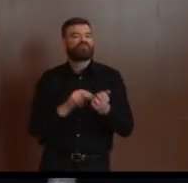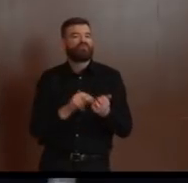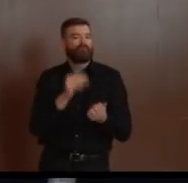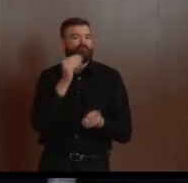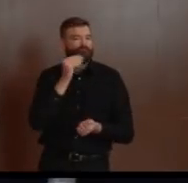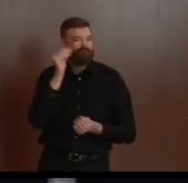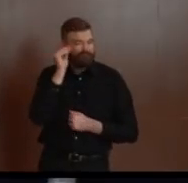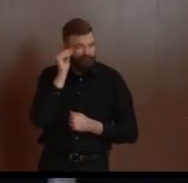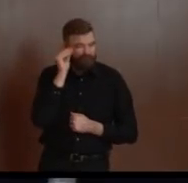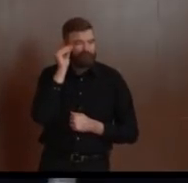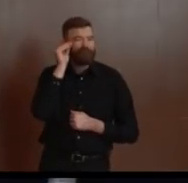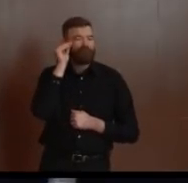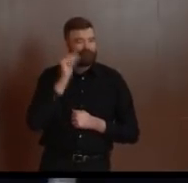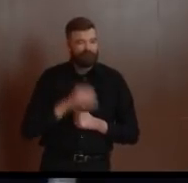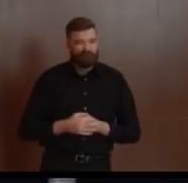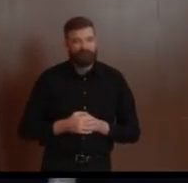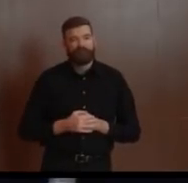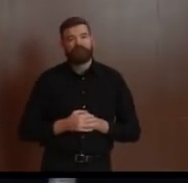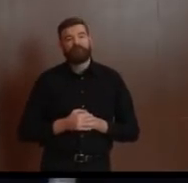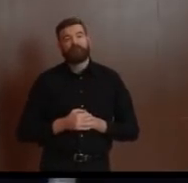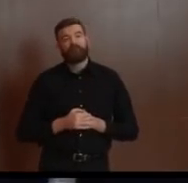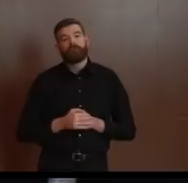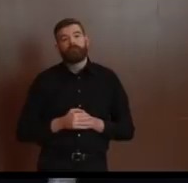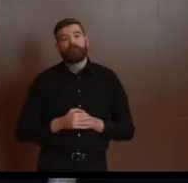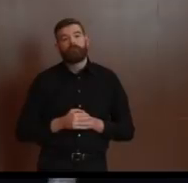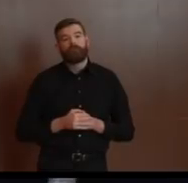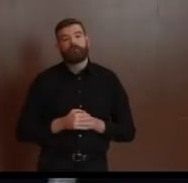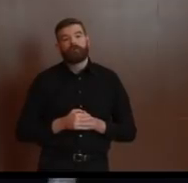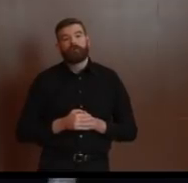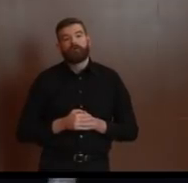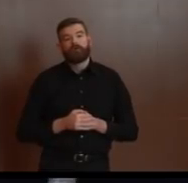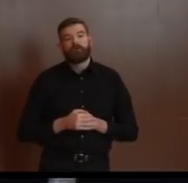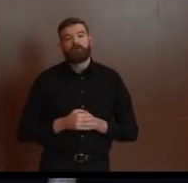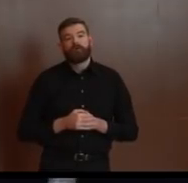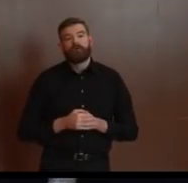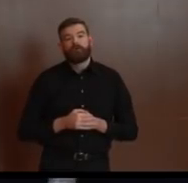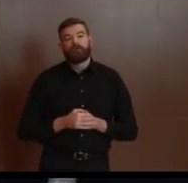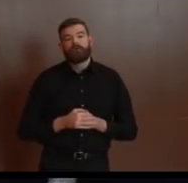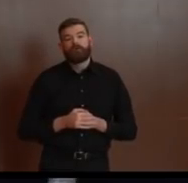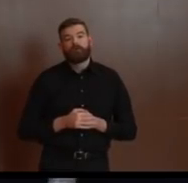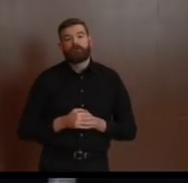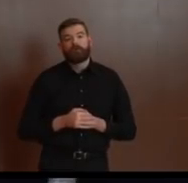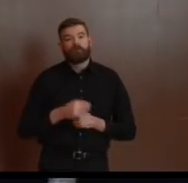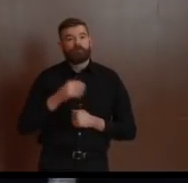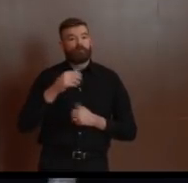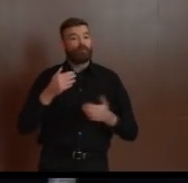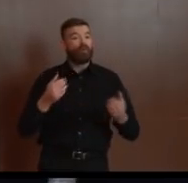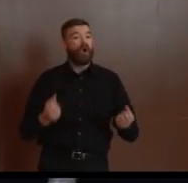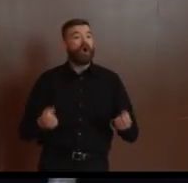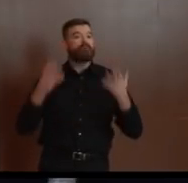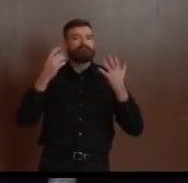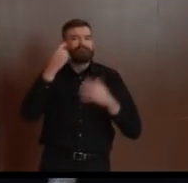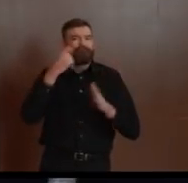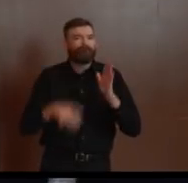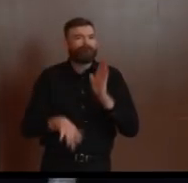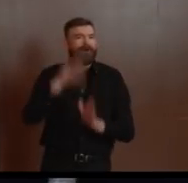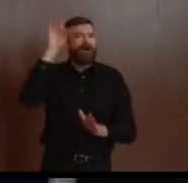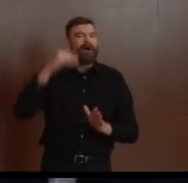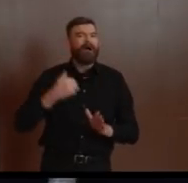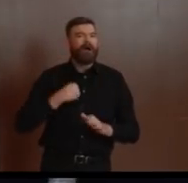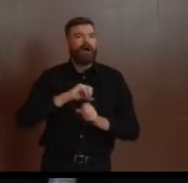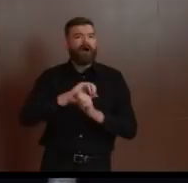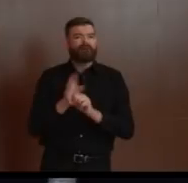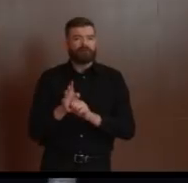newly reported positive cases. As I've done in the past, I'll go through the counties